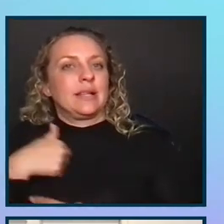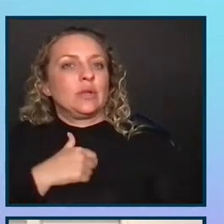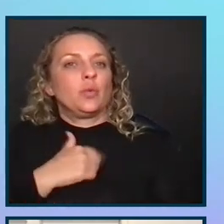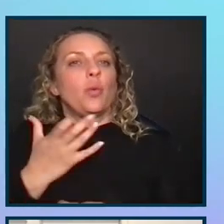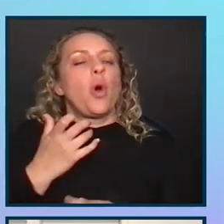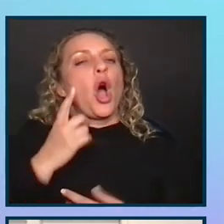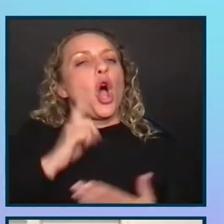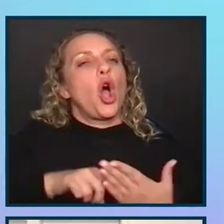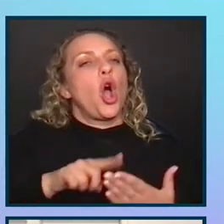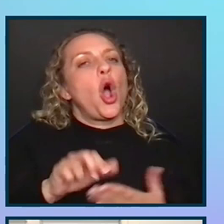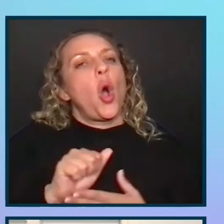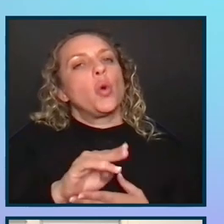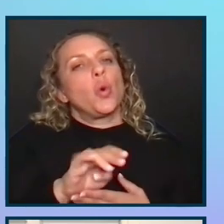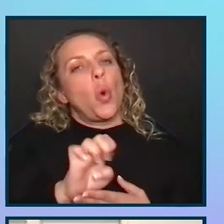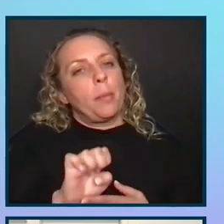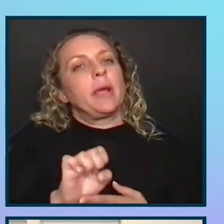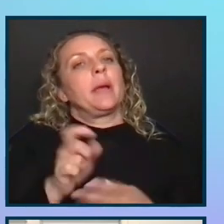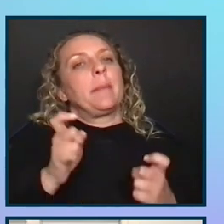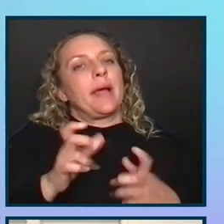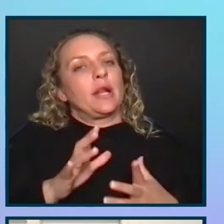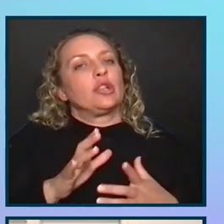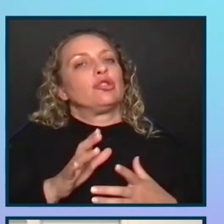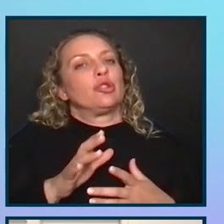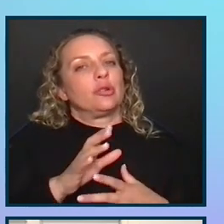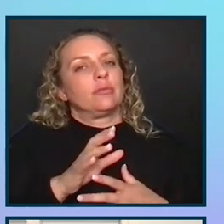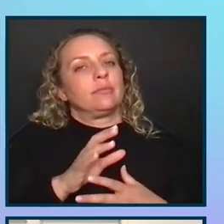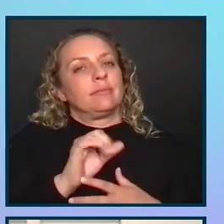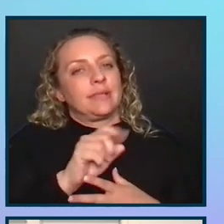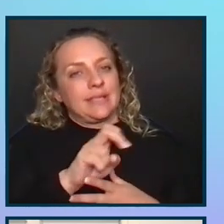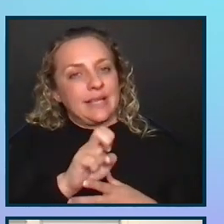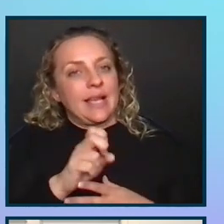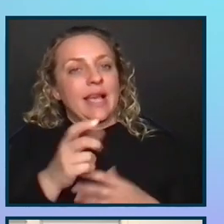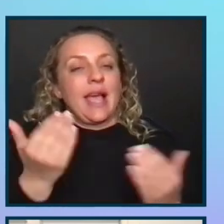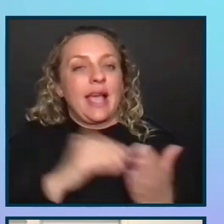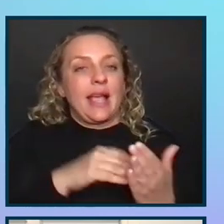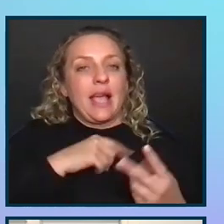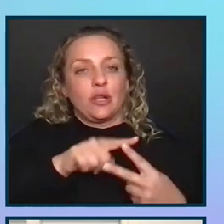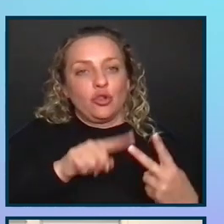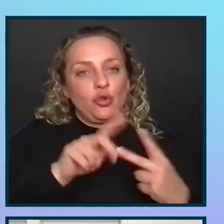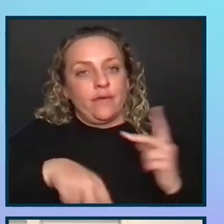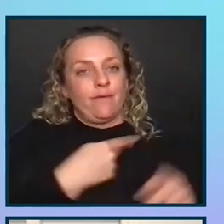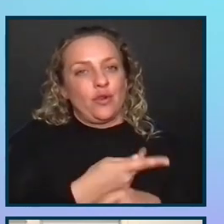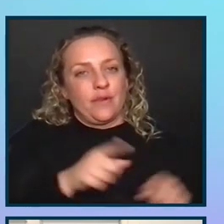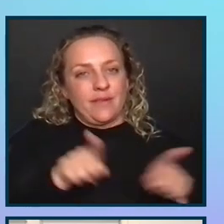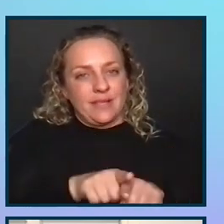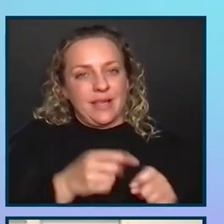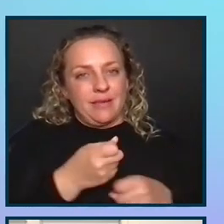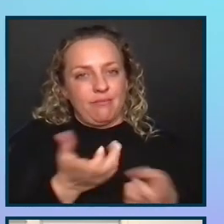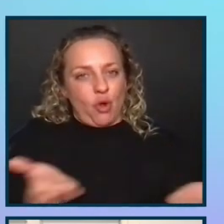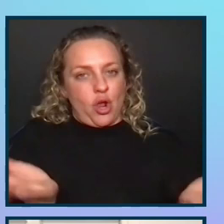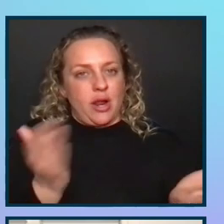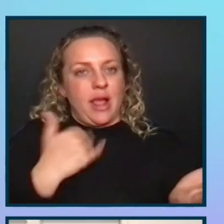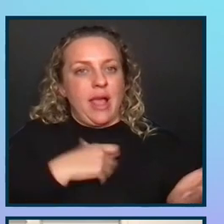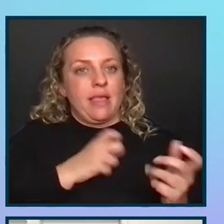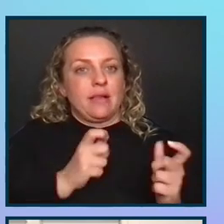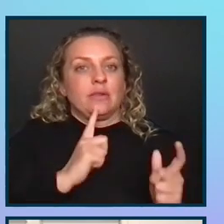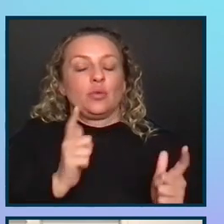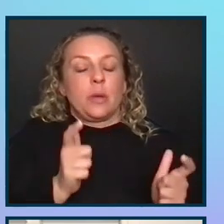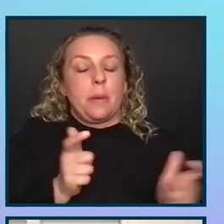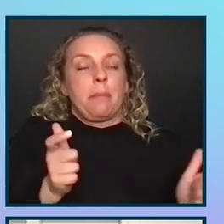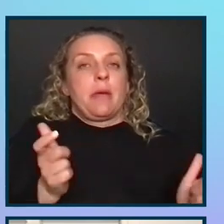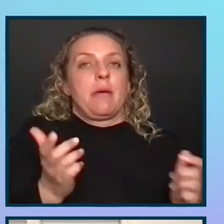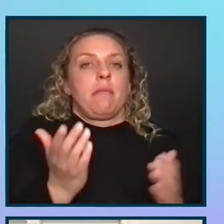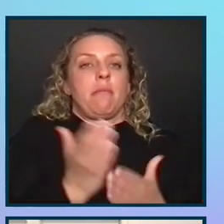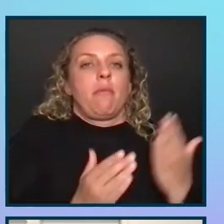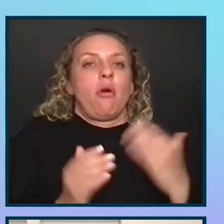Adobe Experience Manager sites. Again, this had two versions of the same product. And this is a massive part